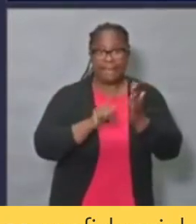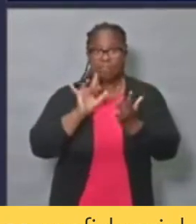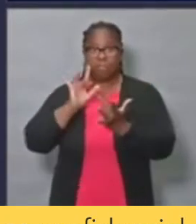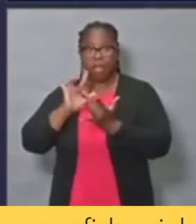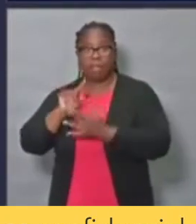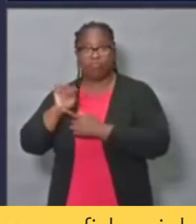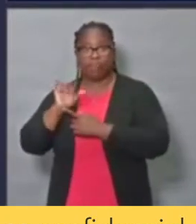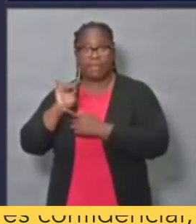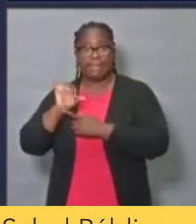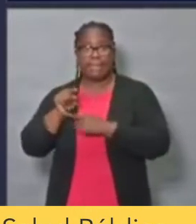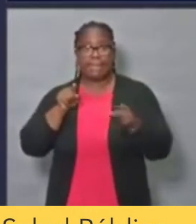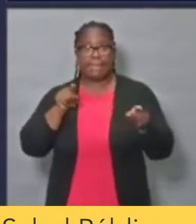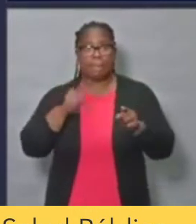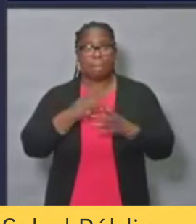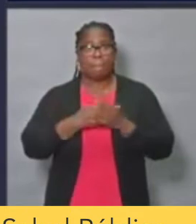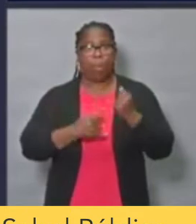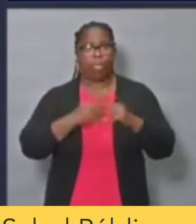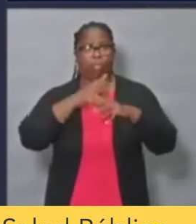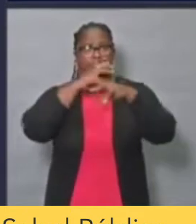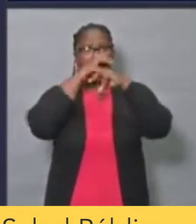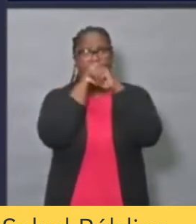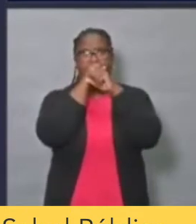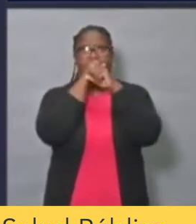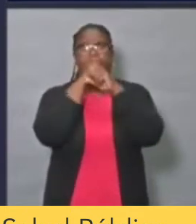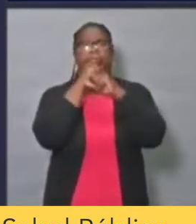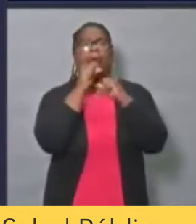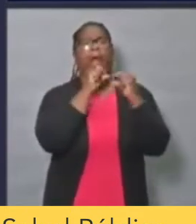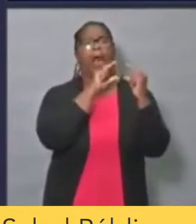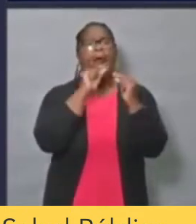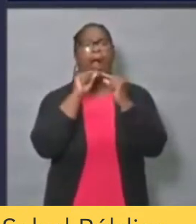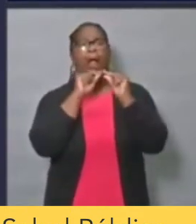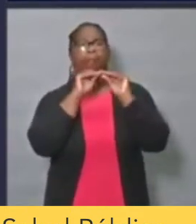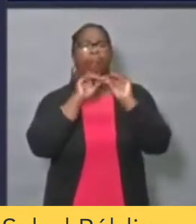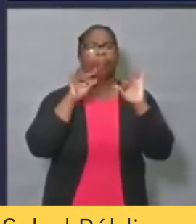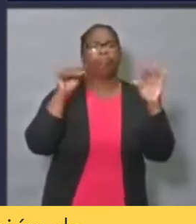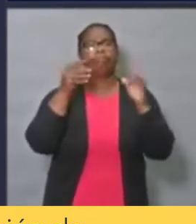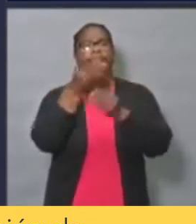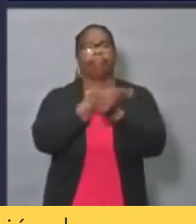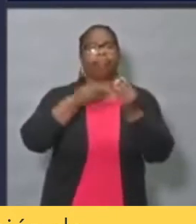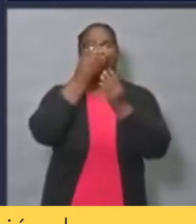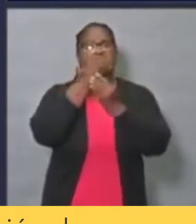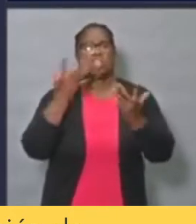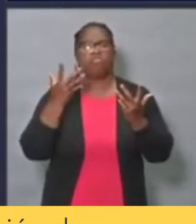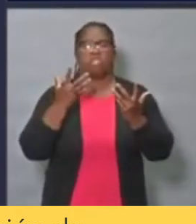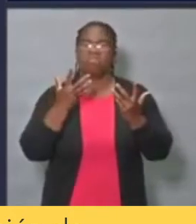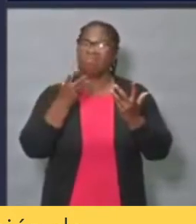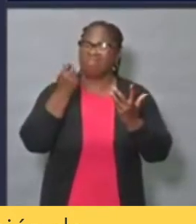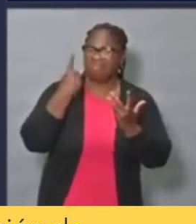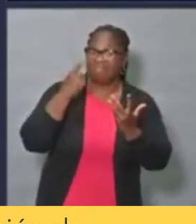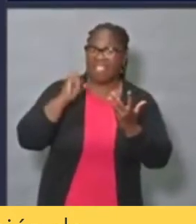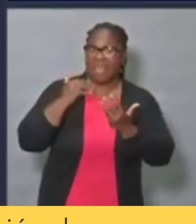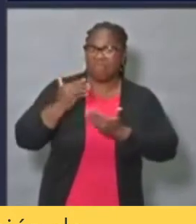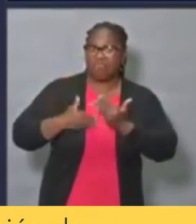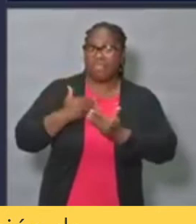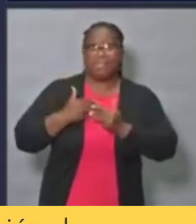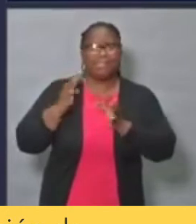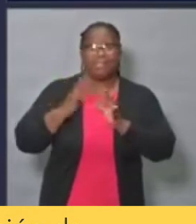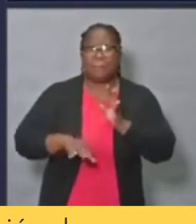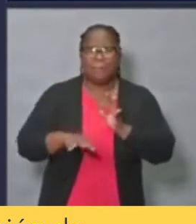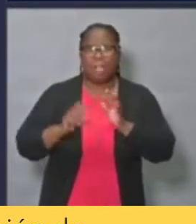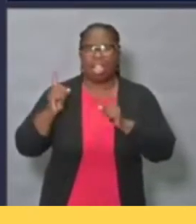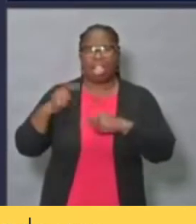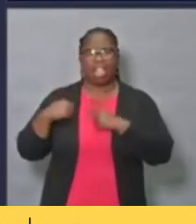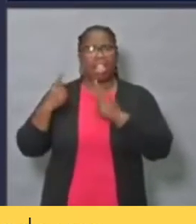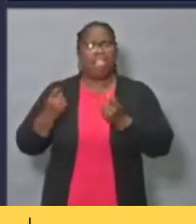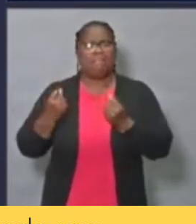always confidential and it's a relatively simple process that's been used by public health departments for decades to slow